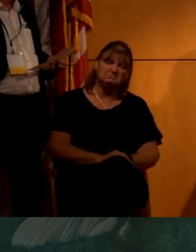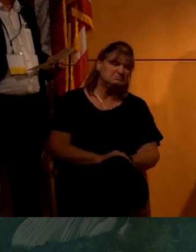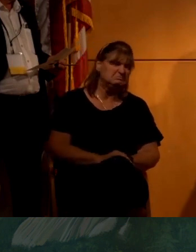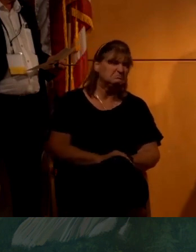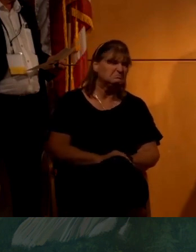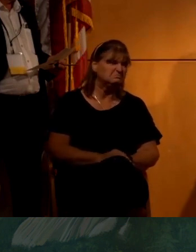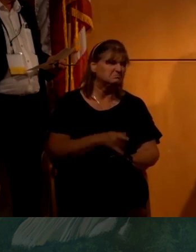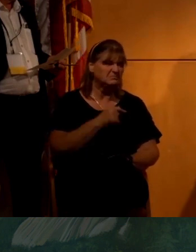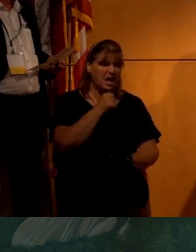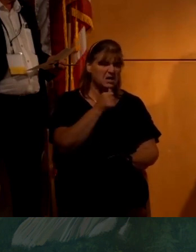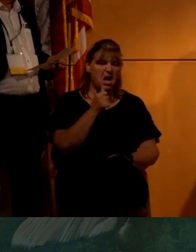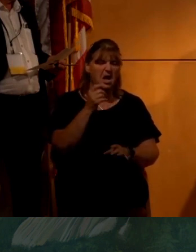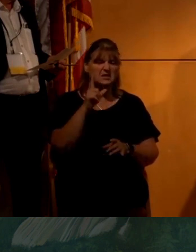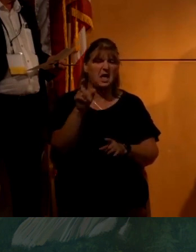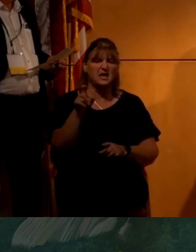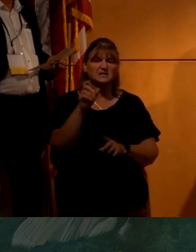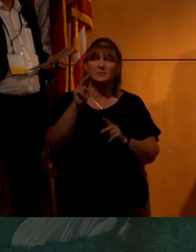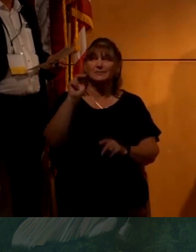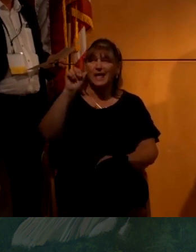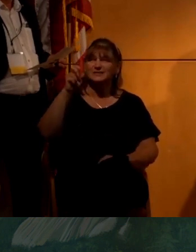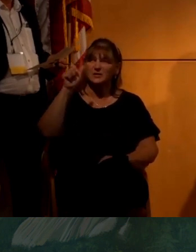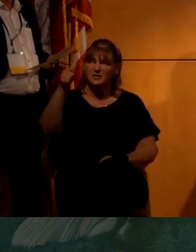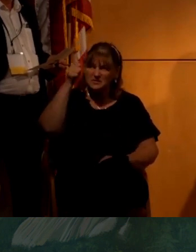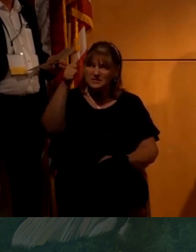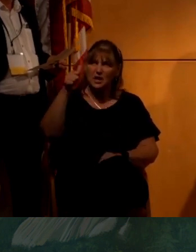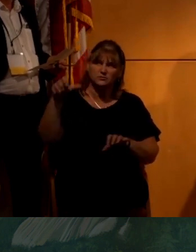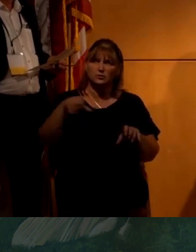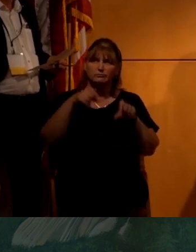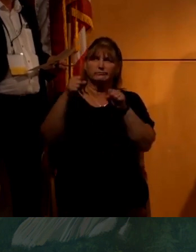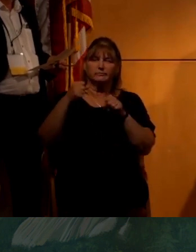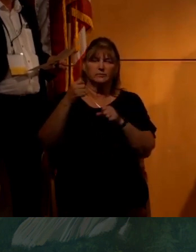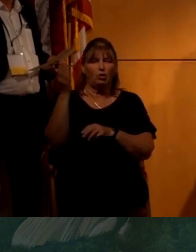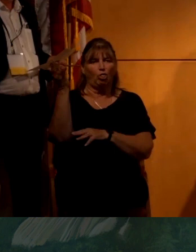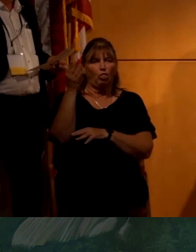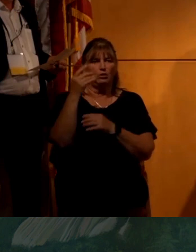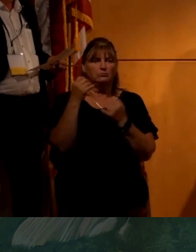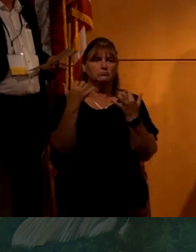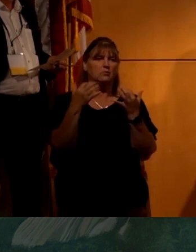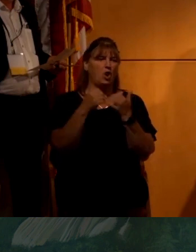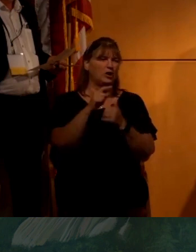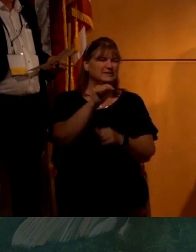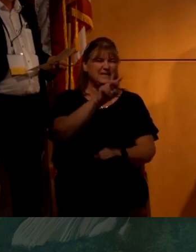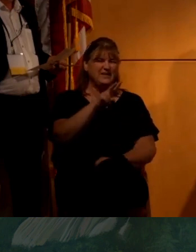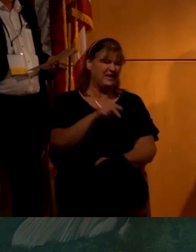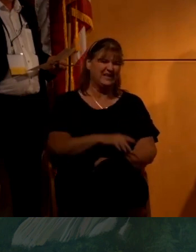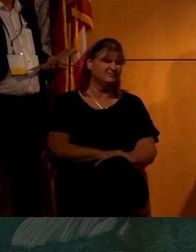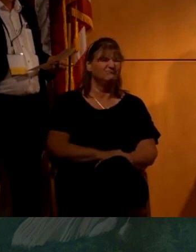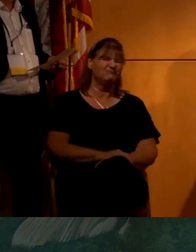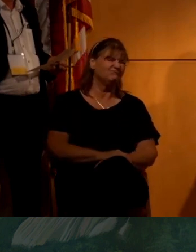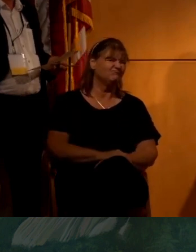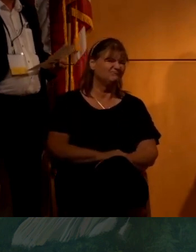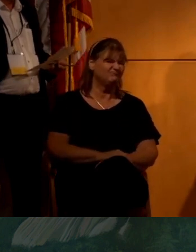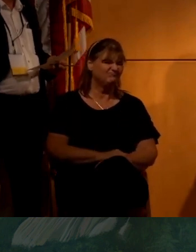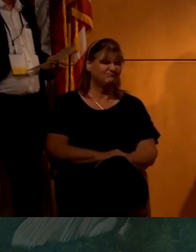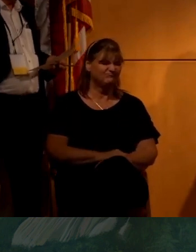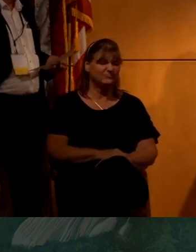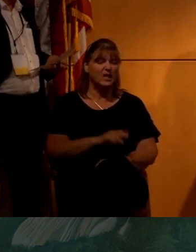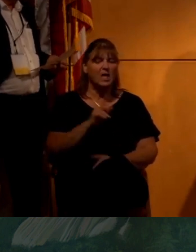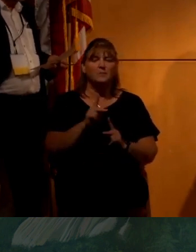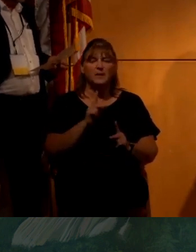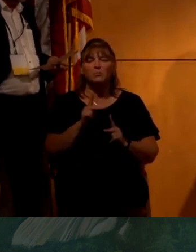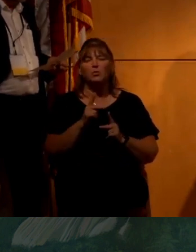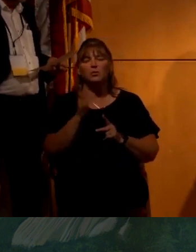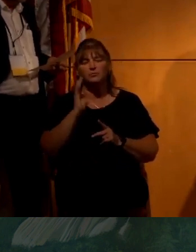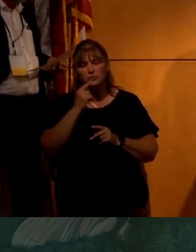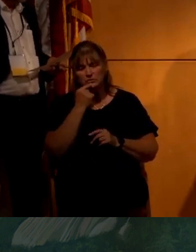people at NASA HQ to really talk about this on TV or anything like that because, you know, people used